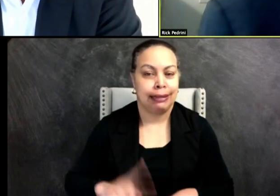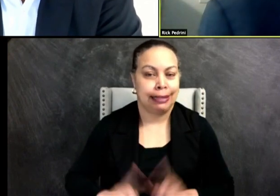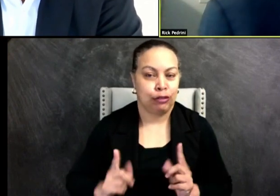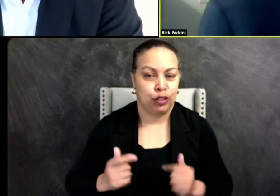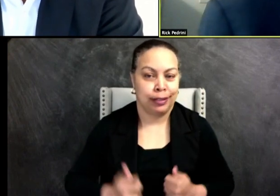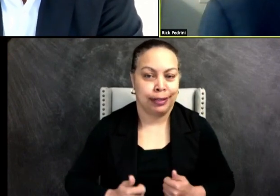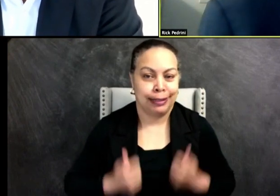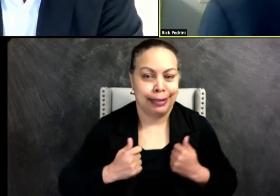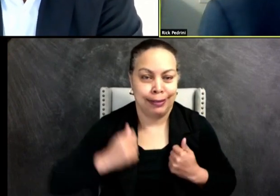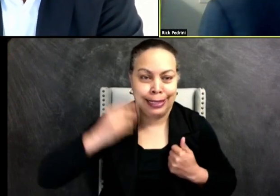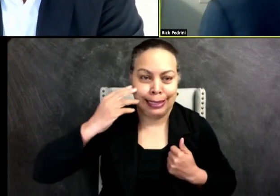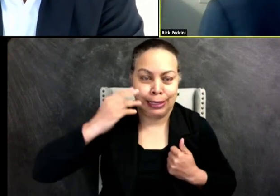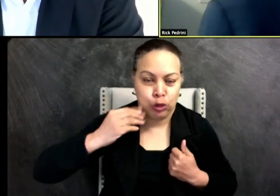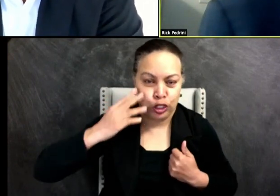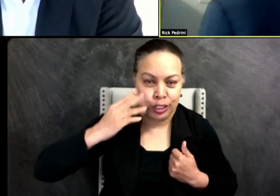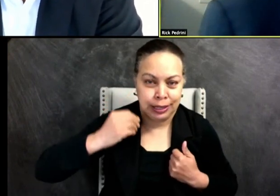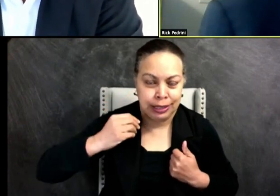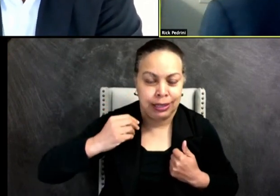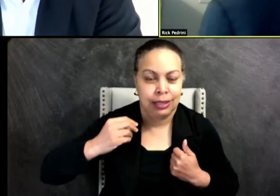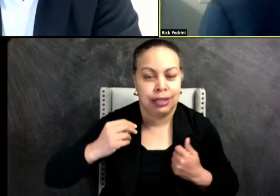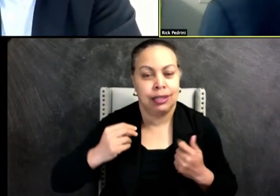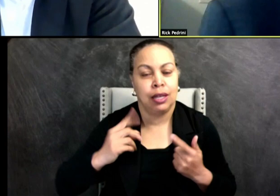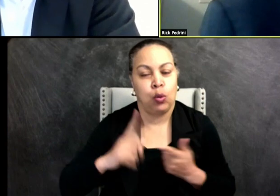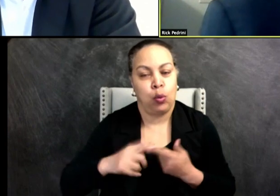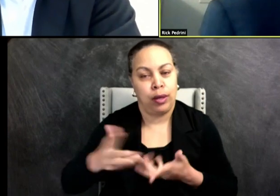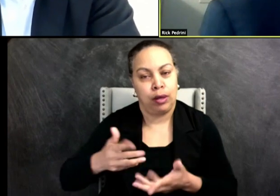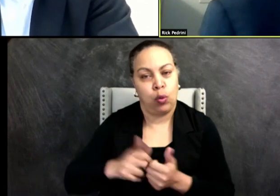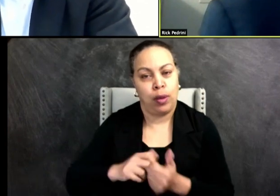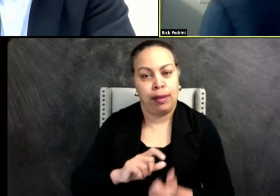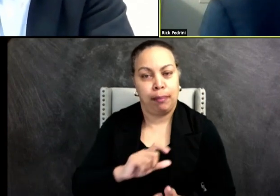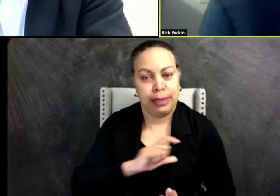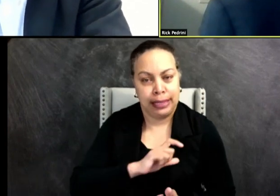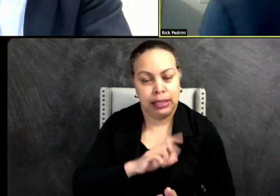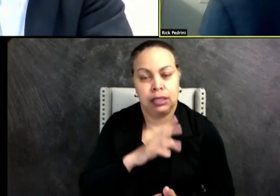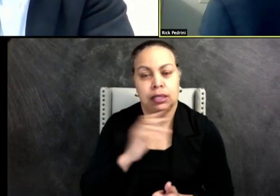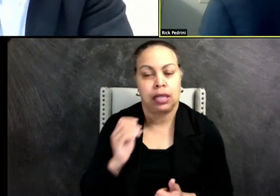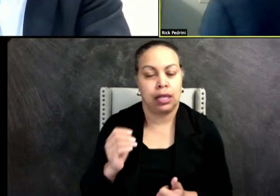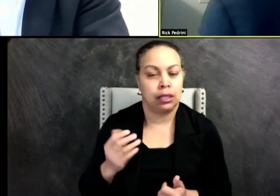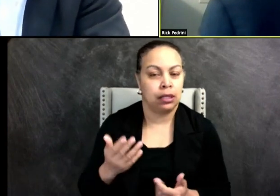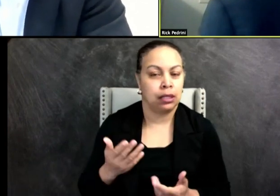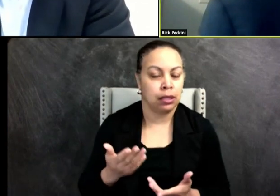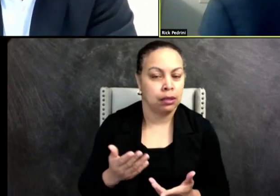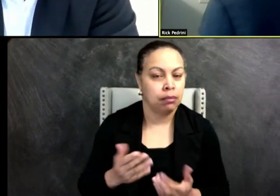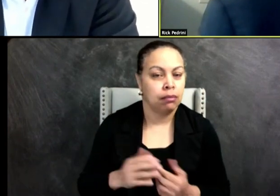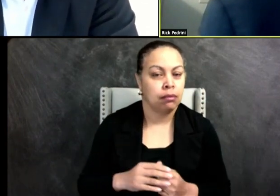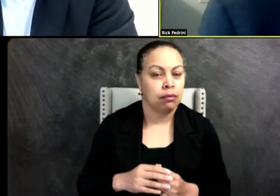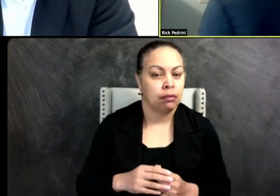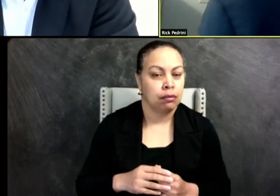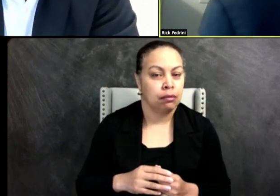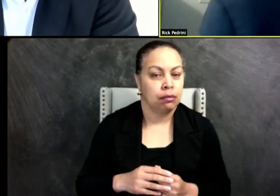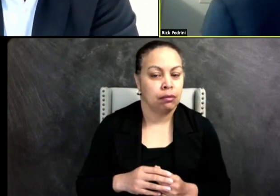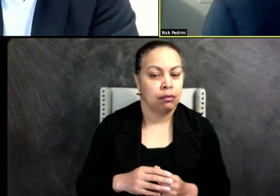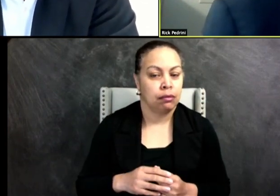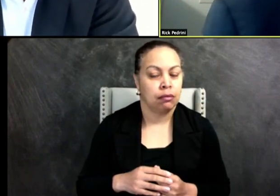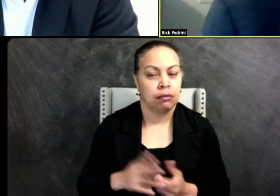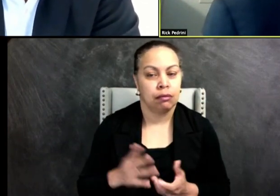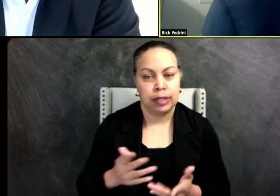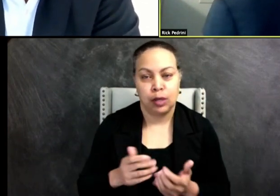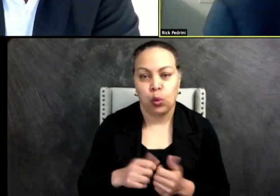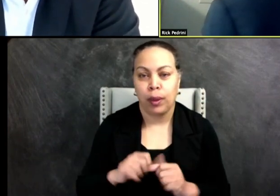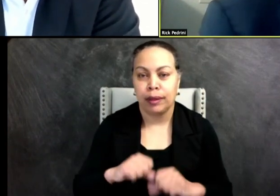in dealing with the police, dealing with societal